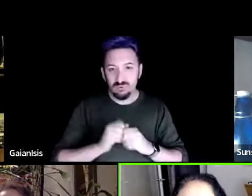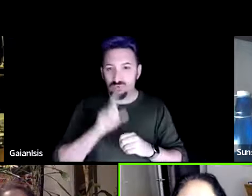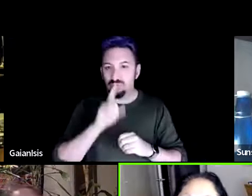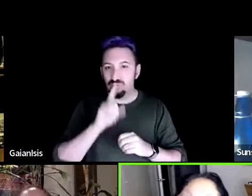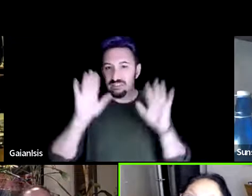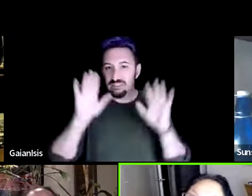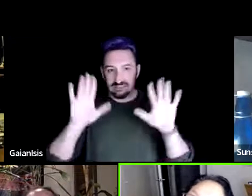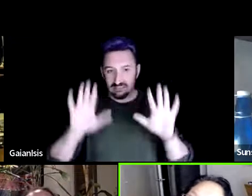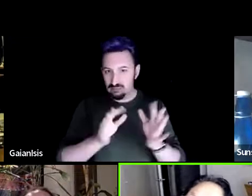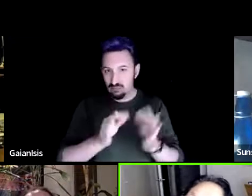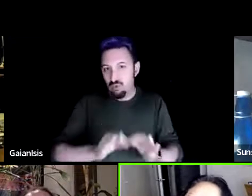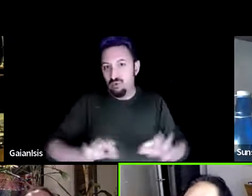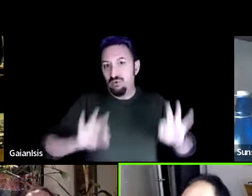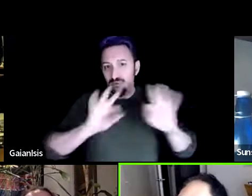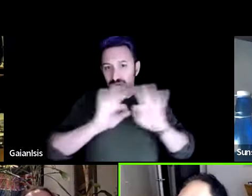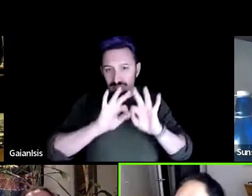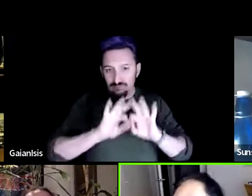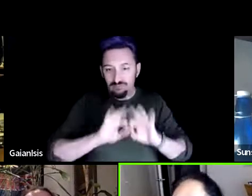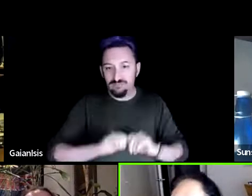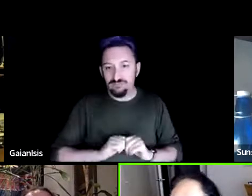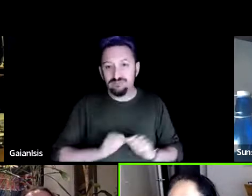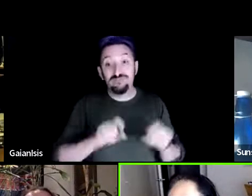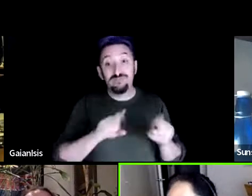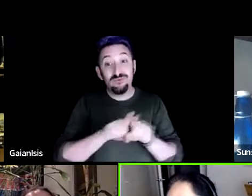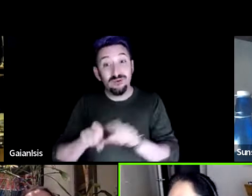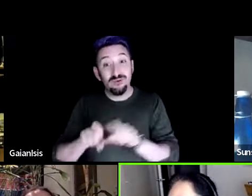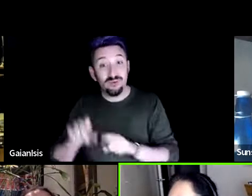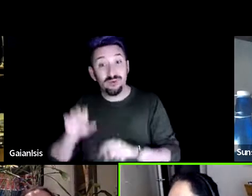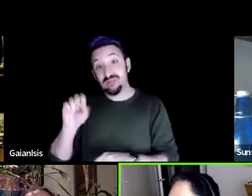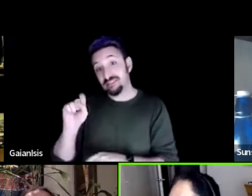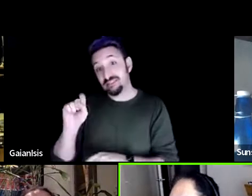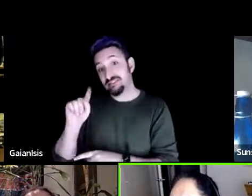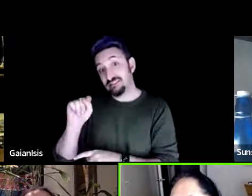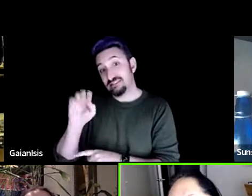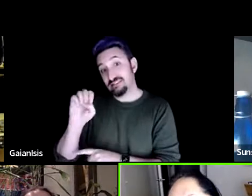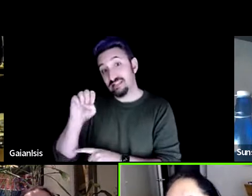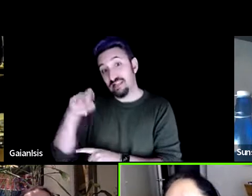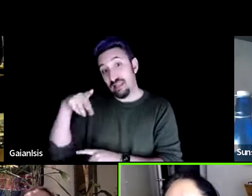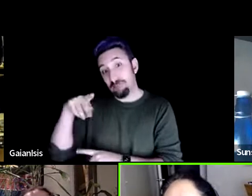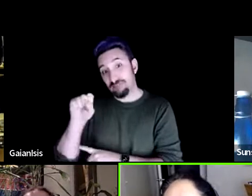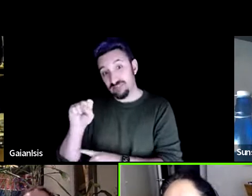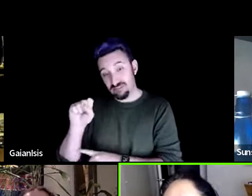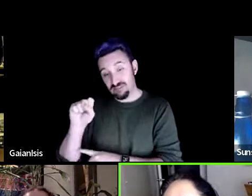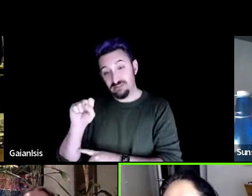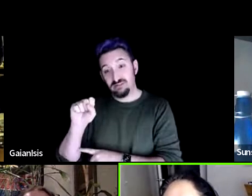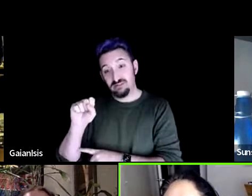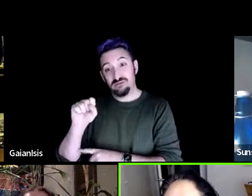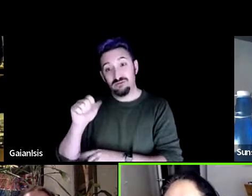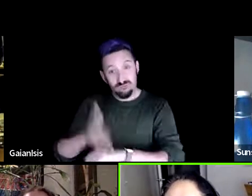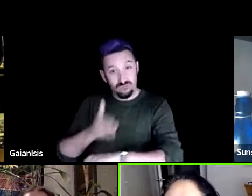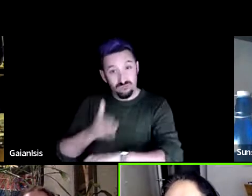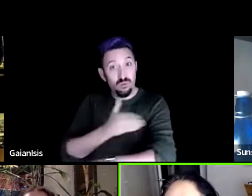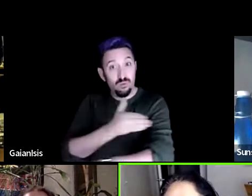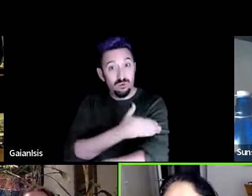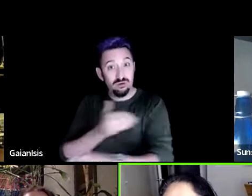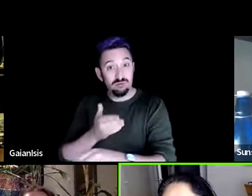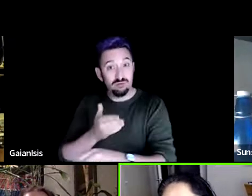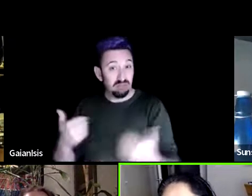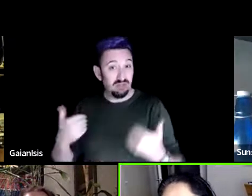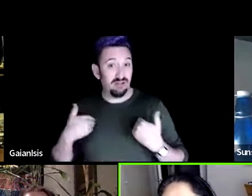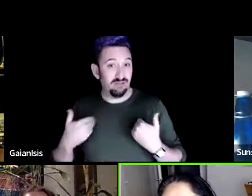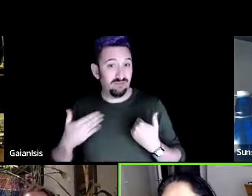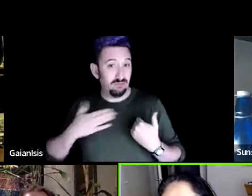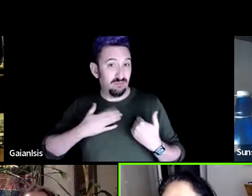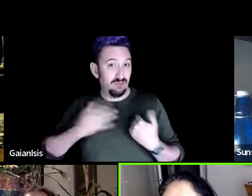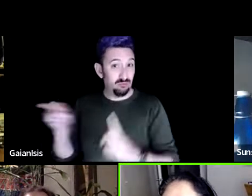uh steps forward um that i have in my radar i do a lot of